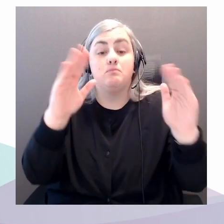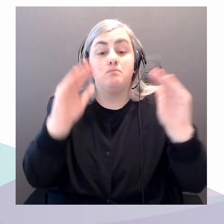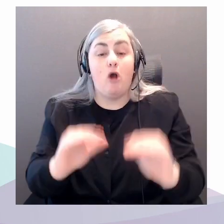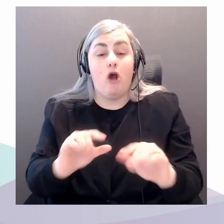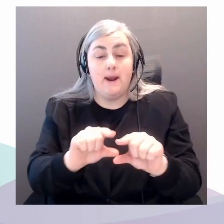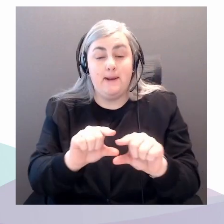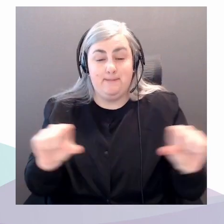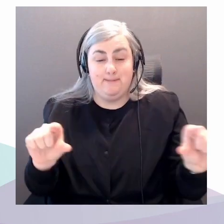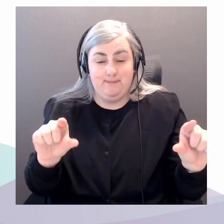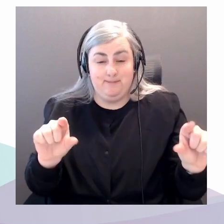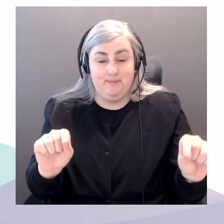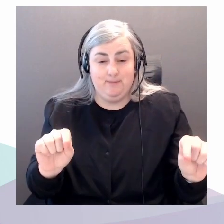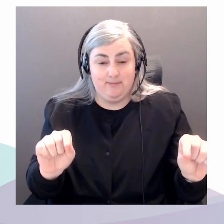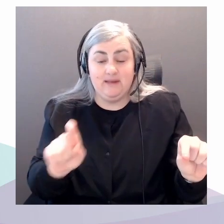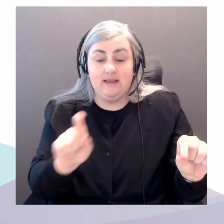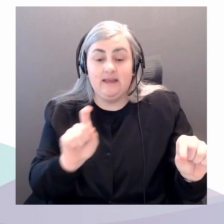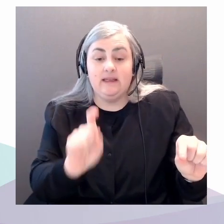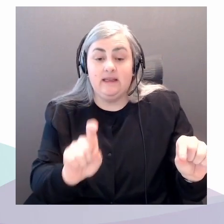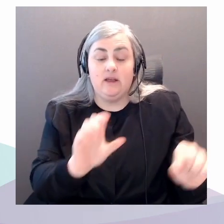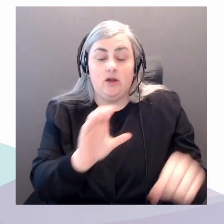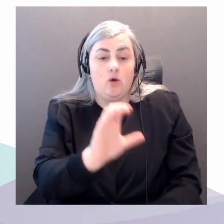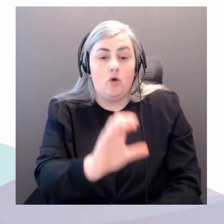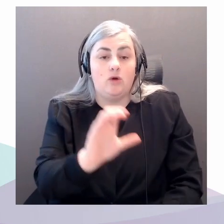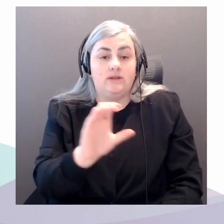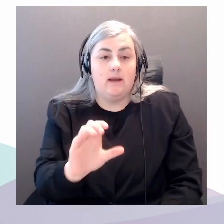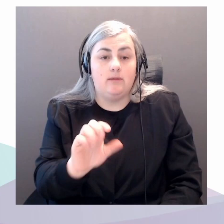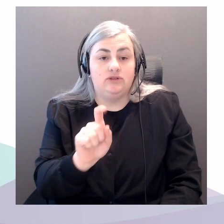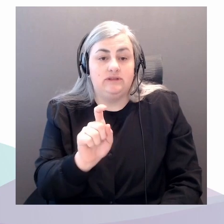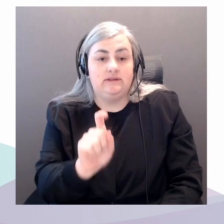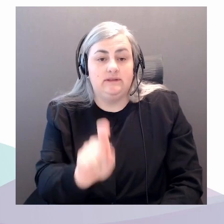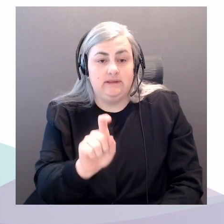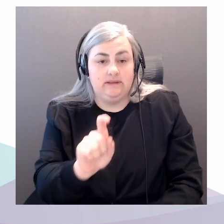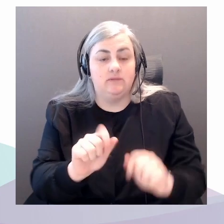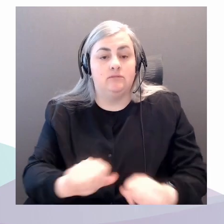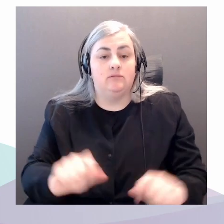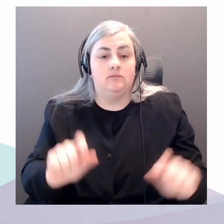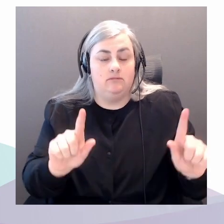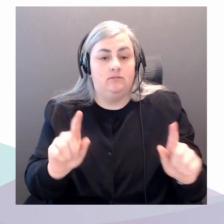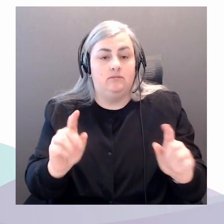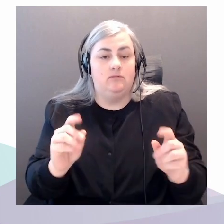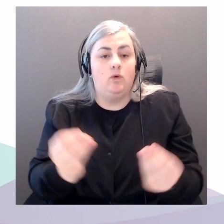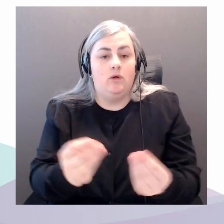captioning button. You may also find this button under settings.